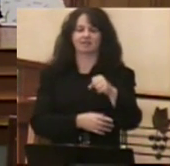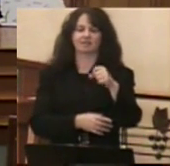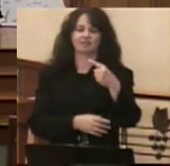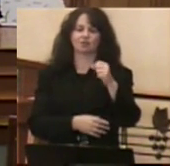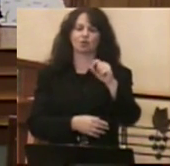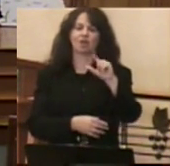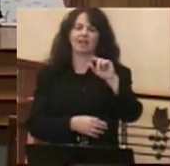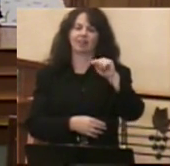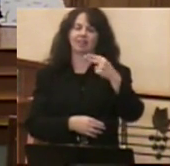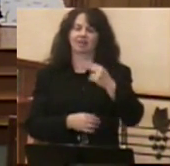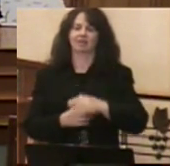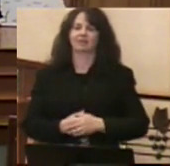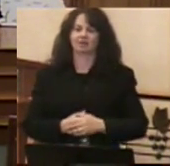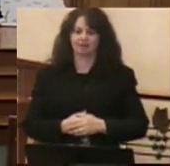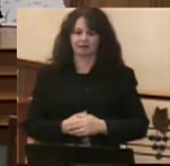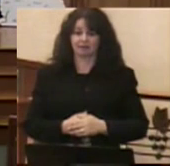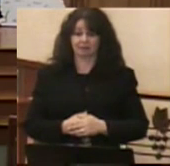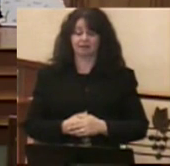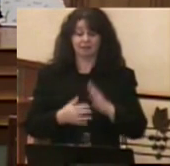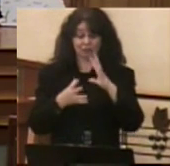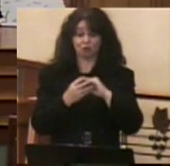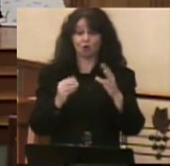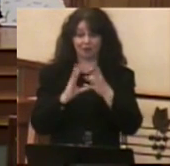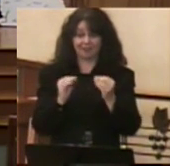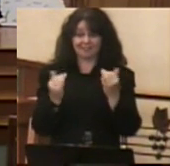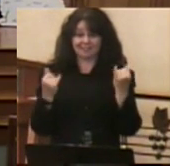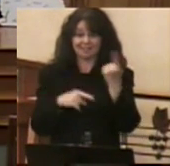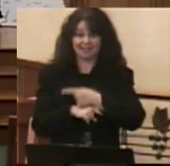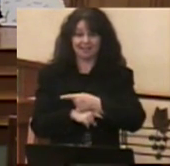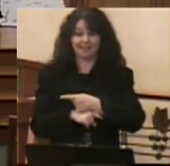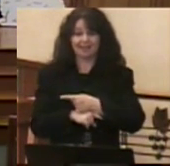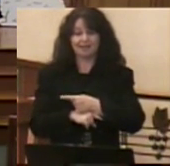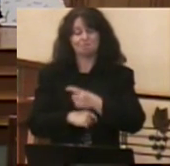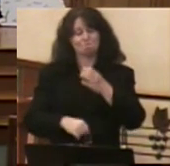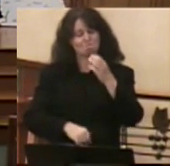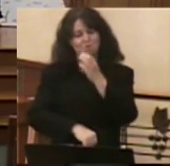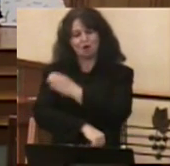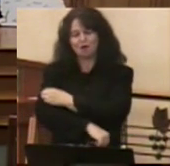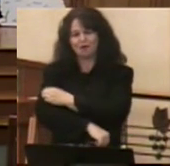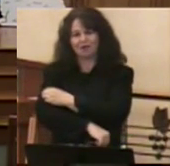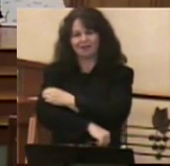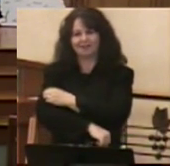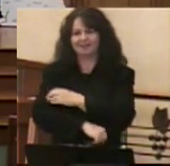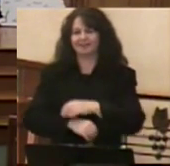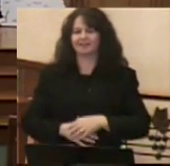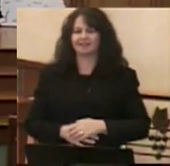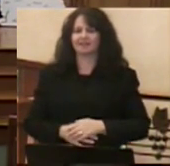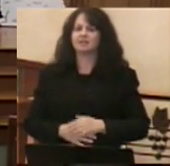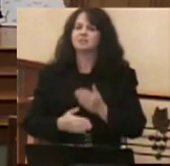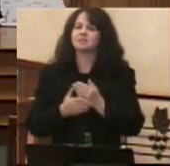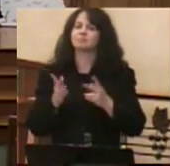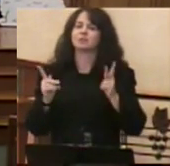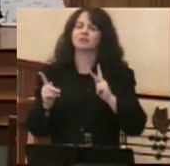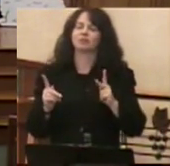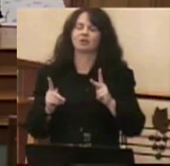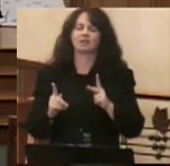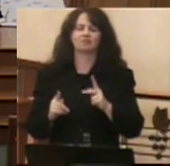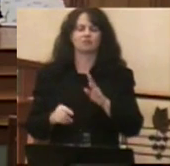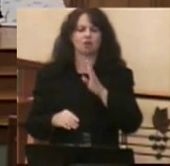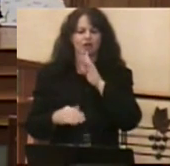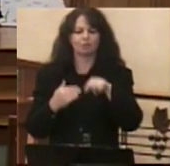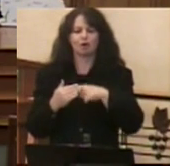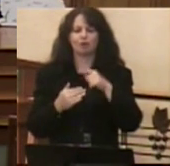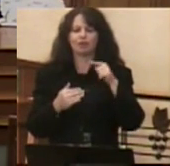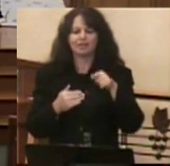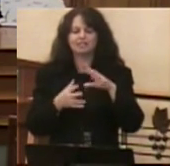This story is a powerful one in its telling. Some people have chalked up this story